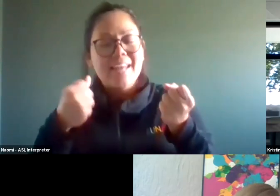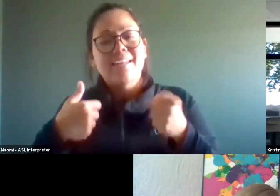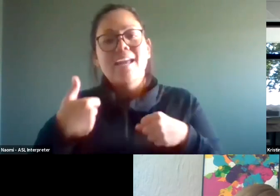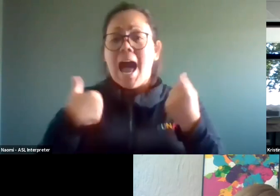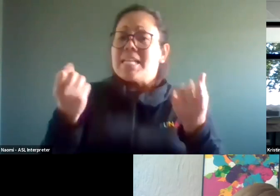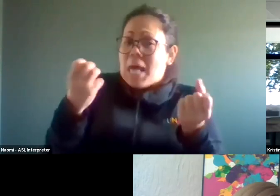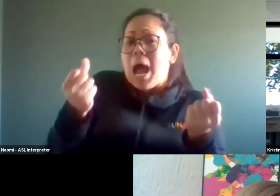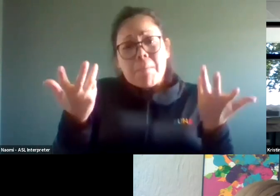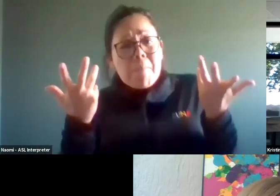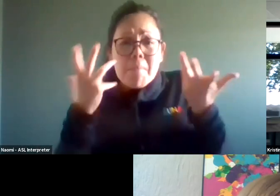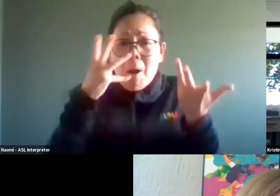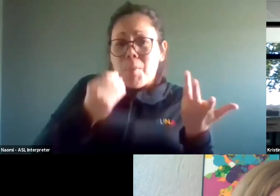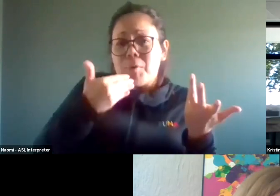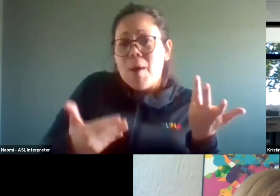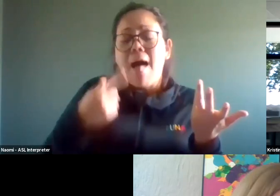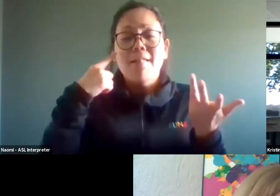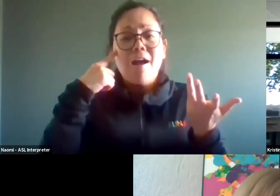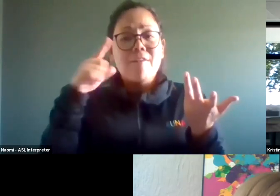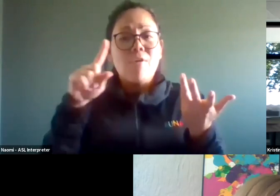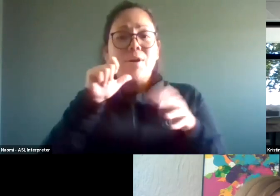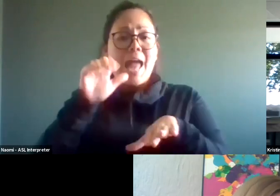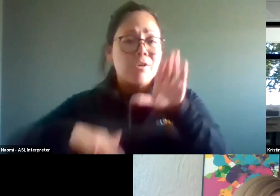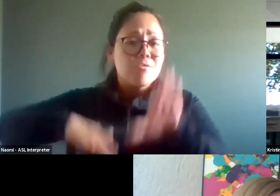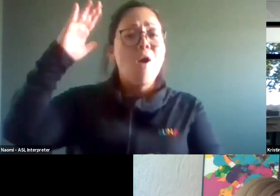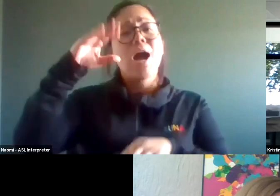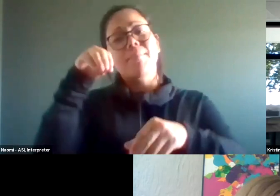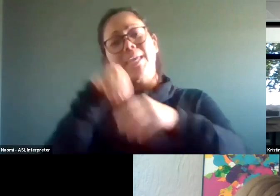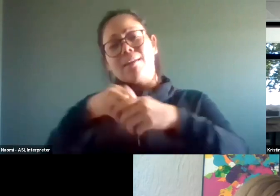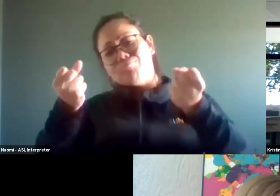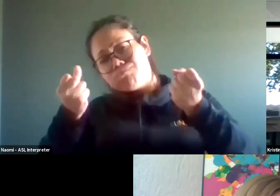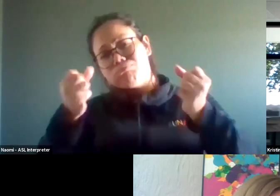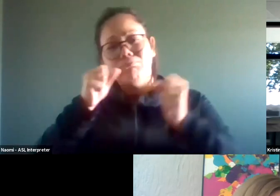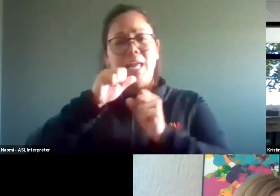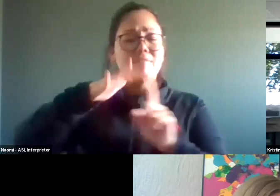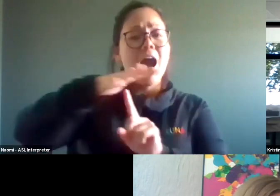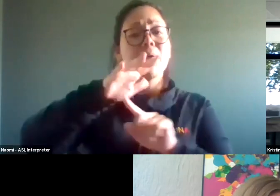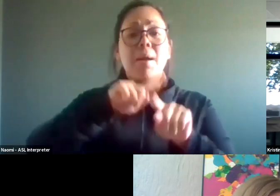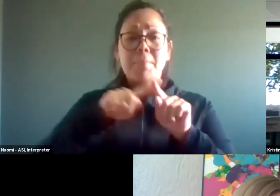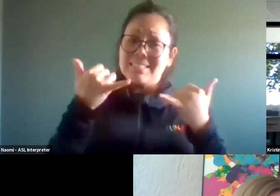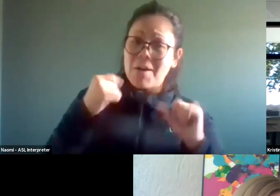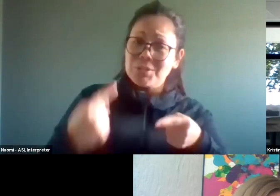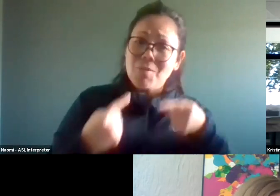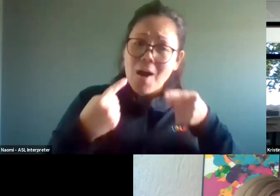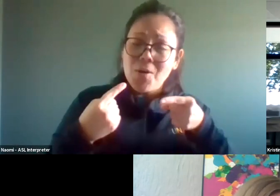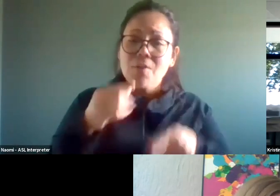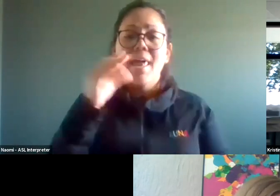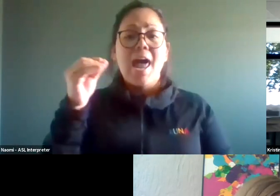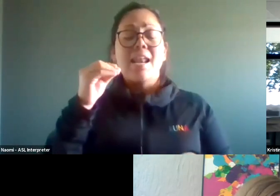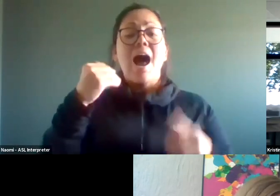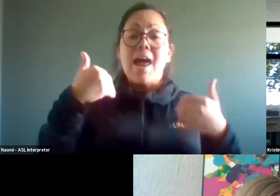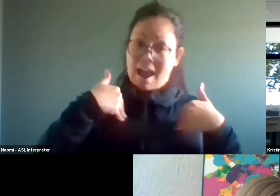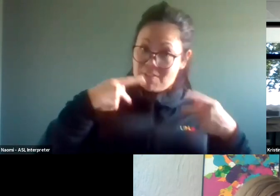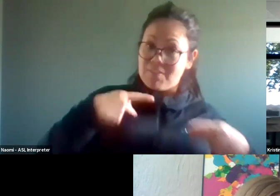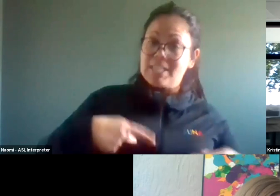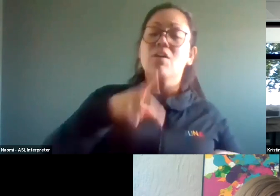pretty well for not, not growing up in an ASL environment, but I struggle and I also have physical disabilities